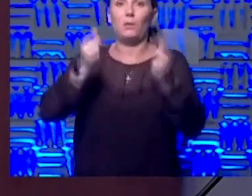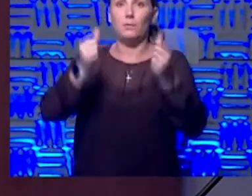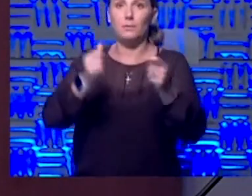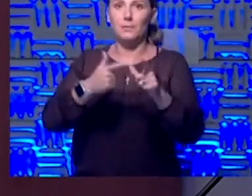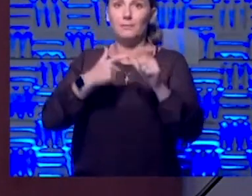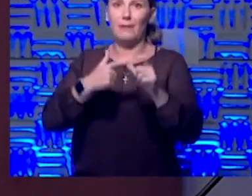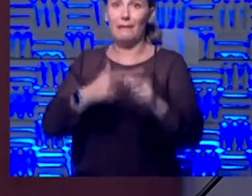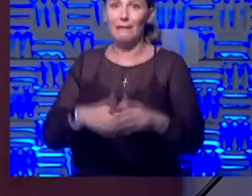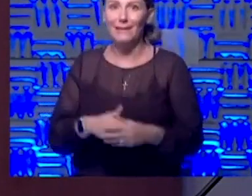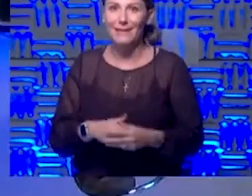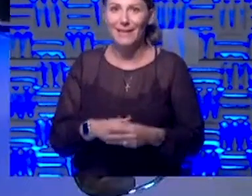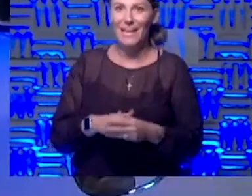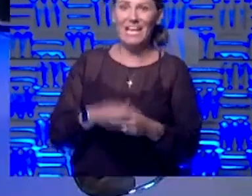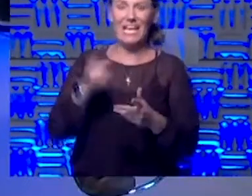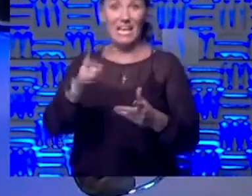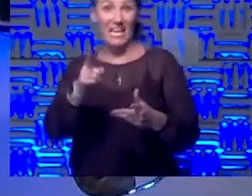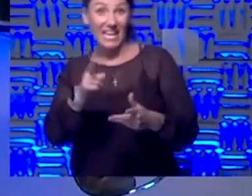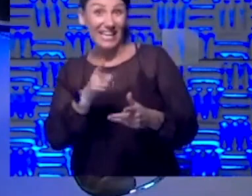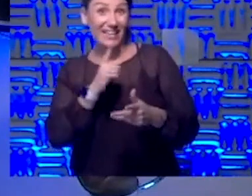fast track.